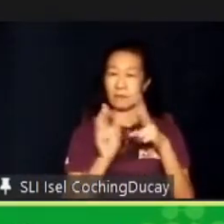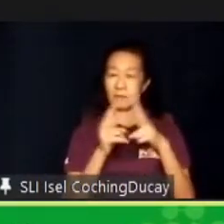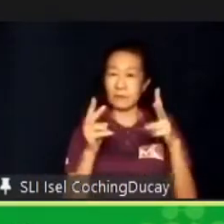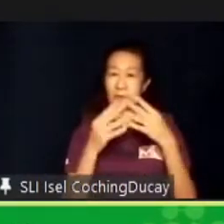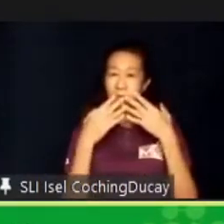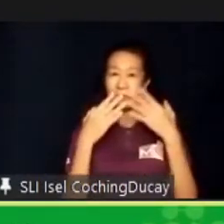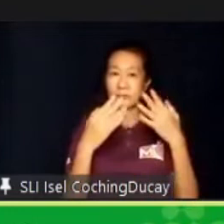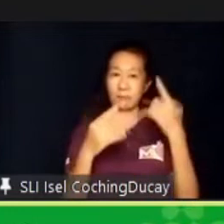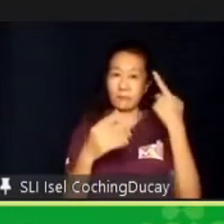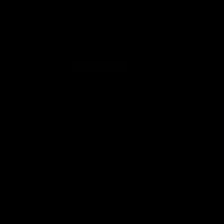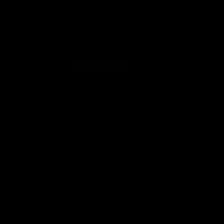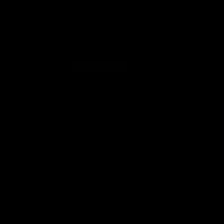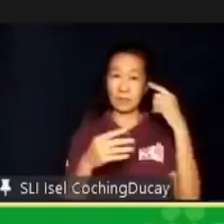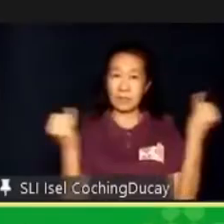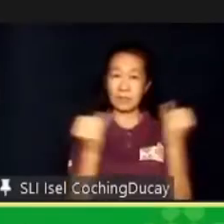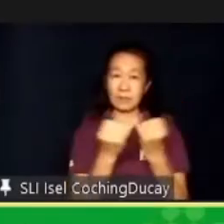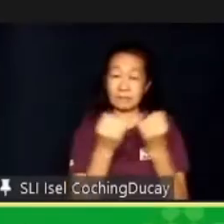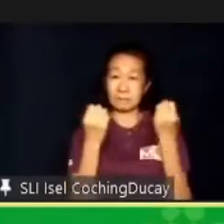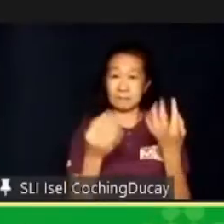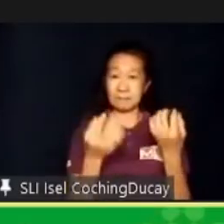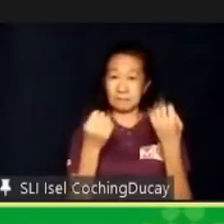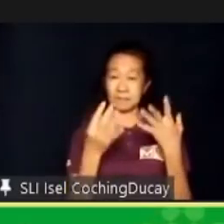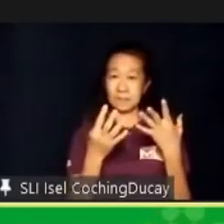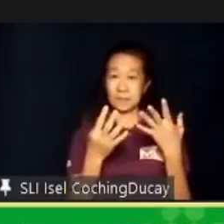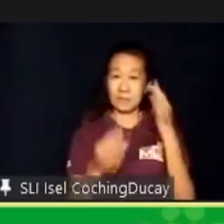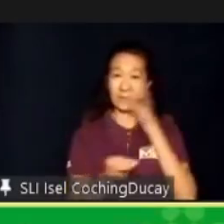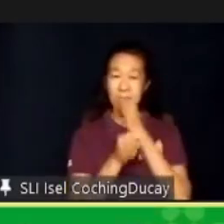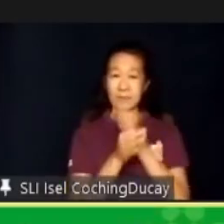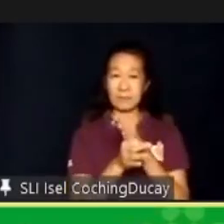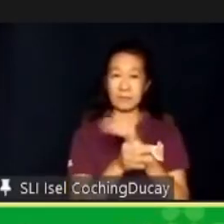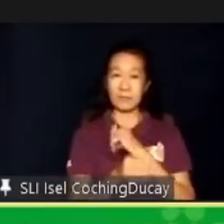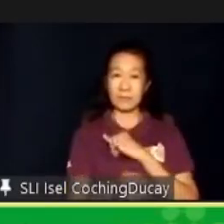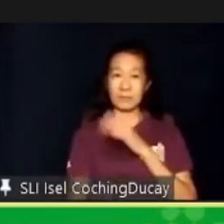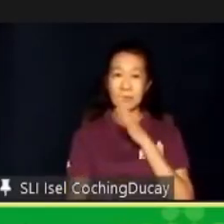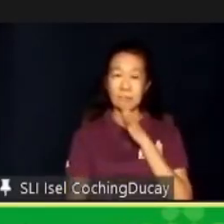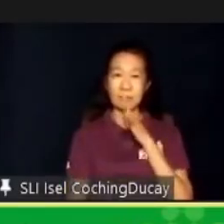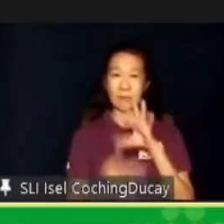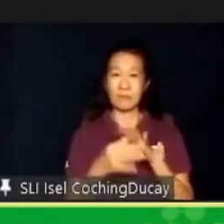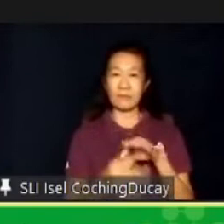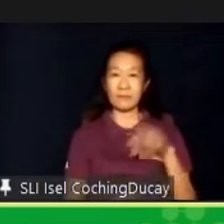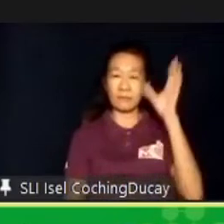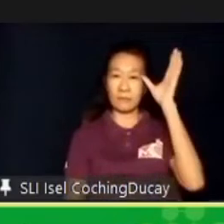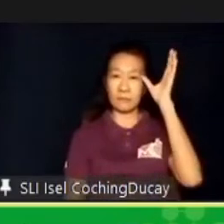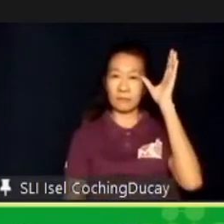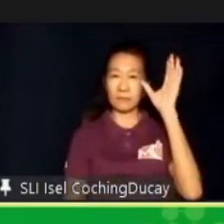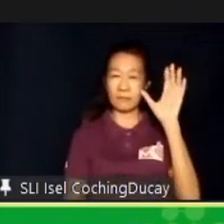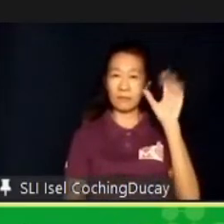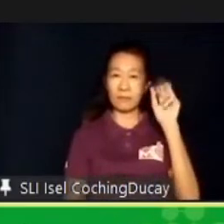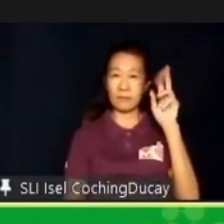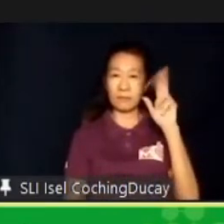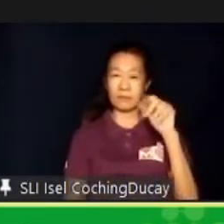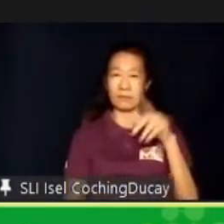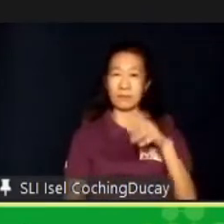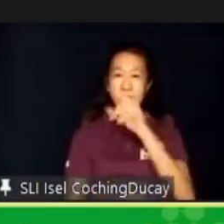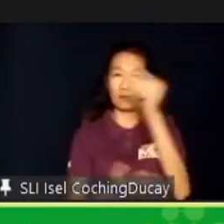for the intro. A lot of facts there. I am the mom of Carl. Carl, who also happens to be a